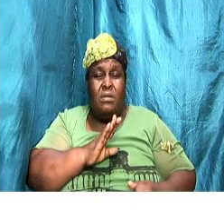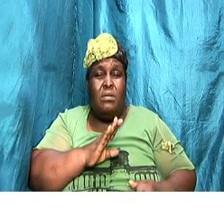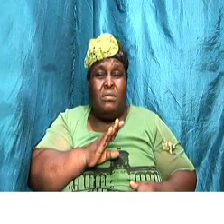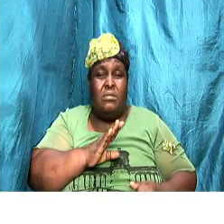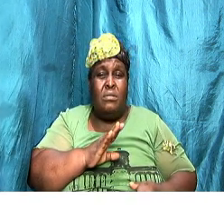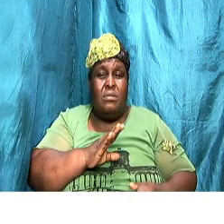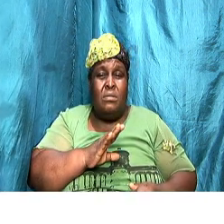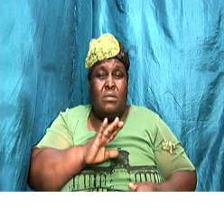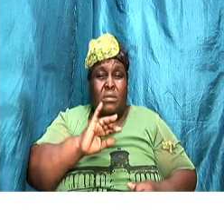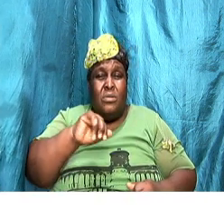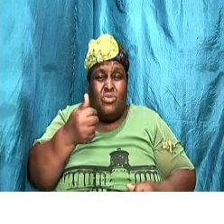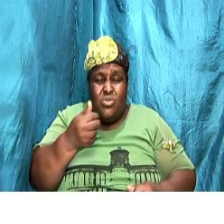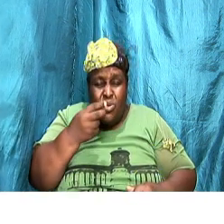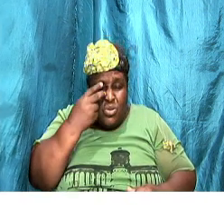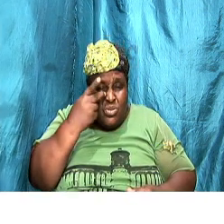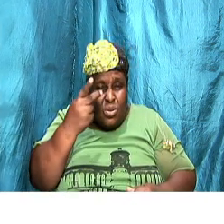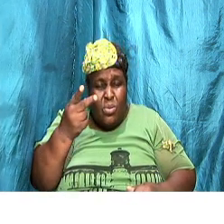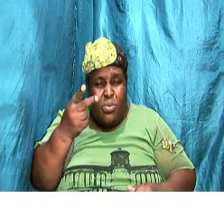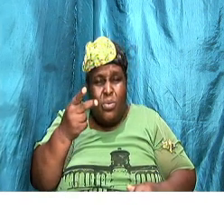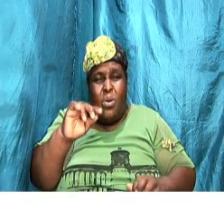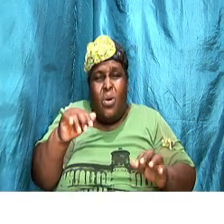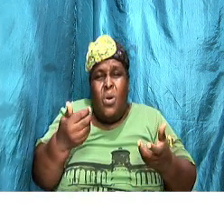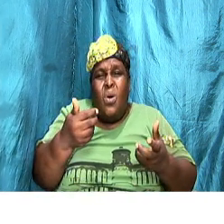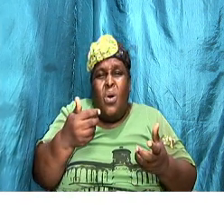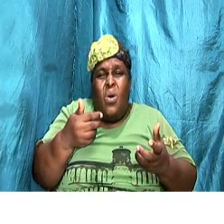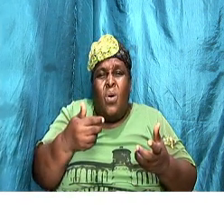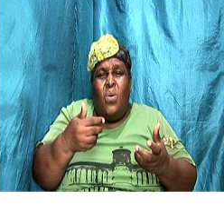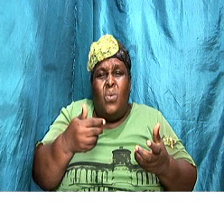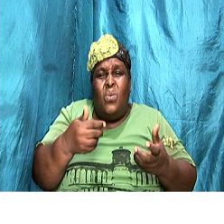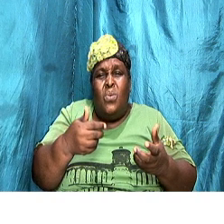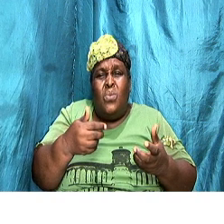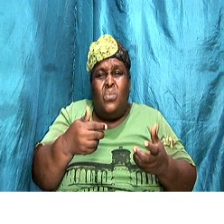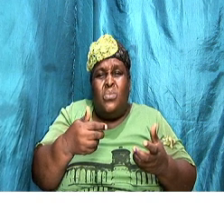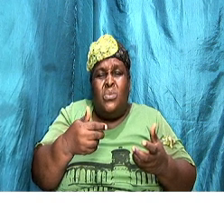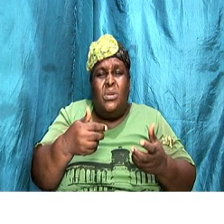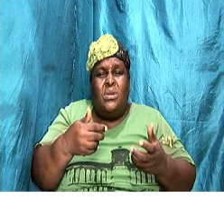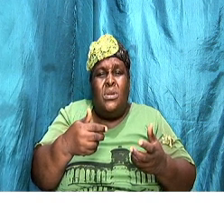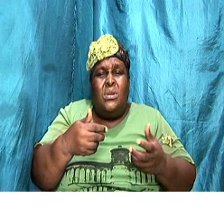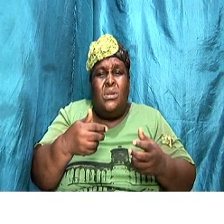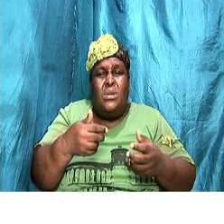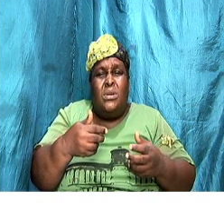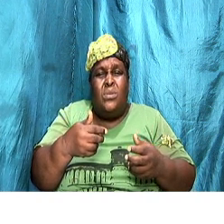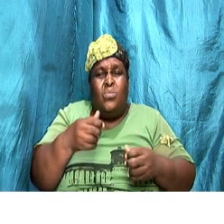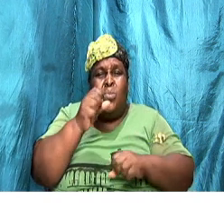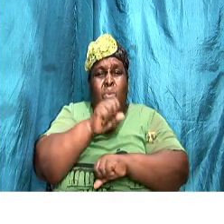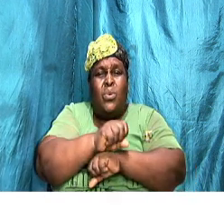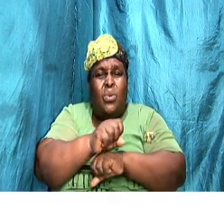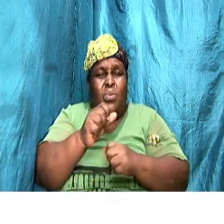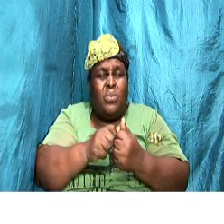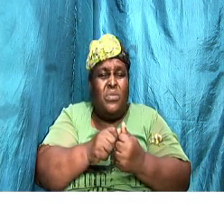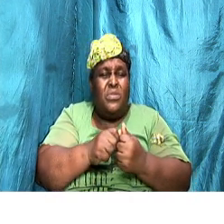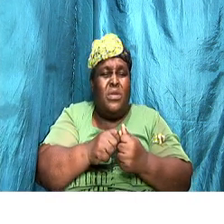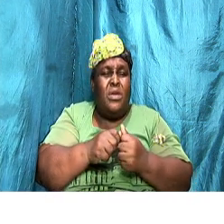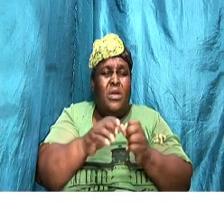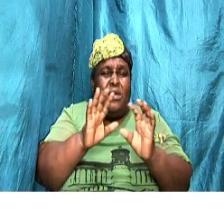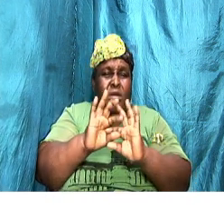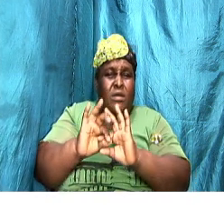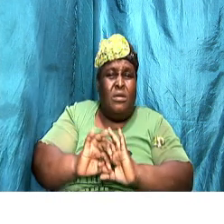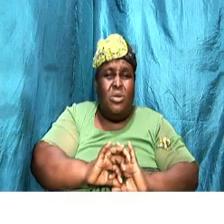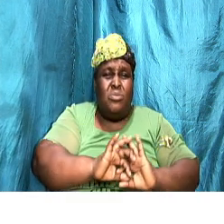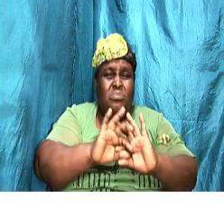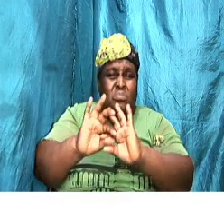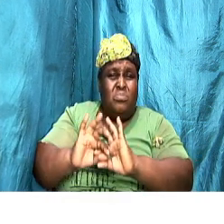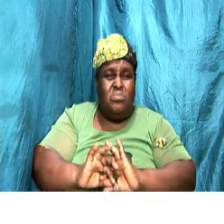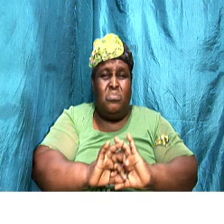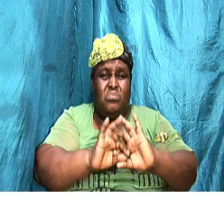and I am saying to us that if our relationship with God is not at the place we will treat our partner